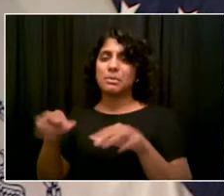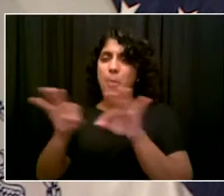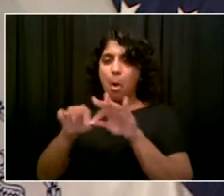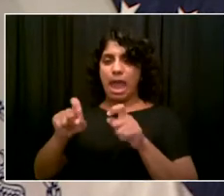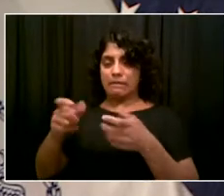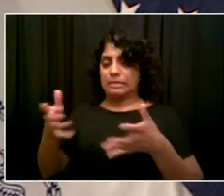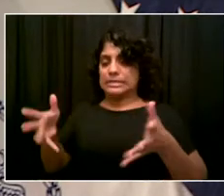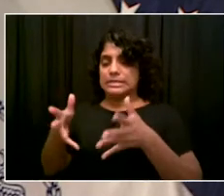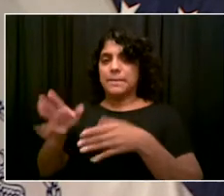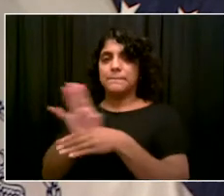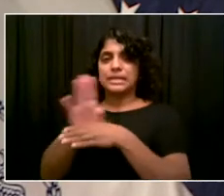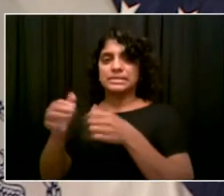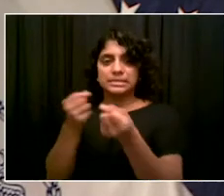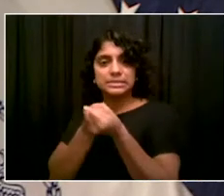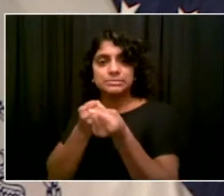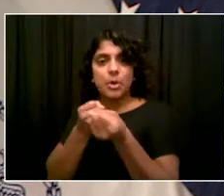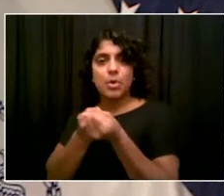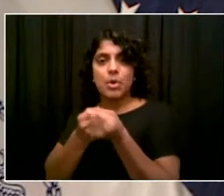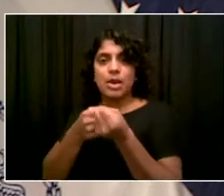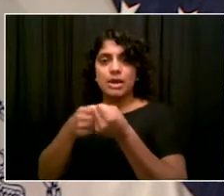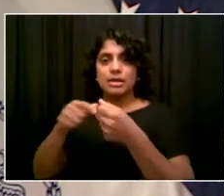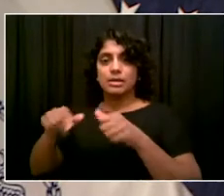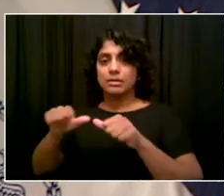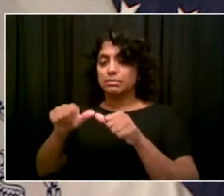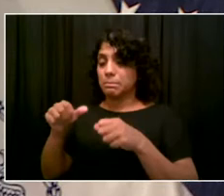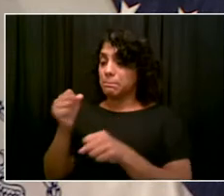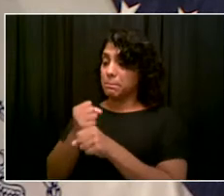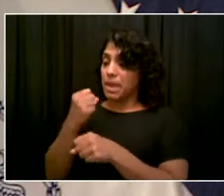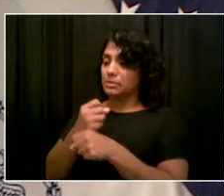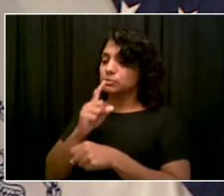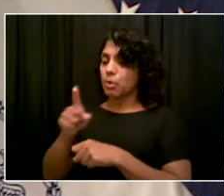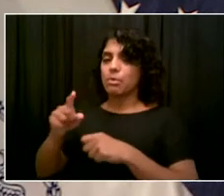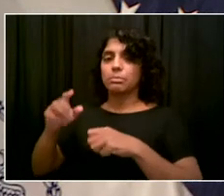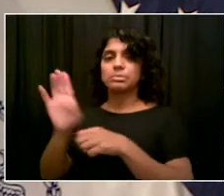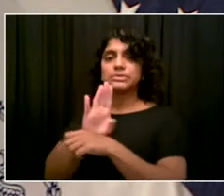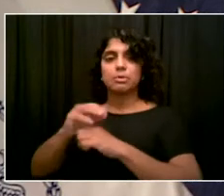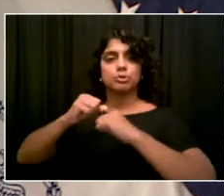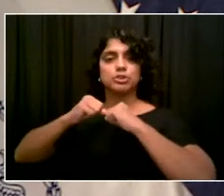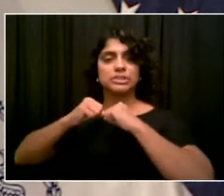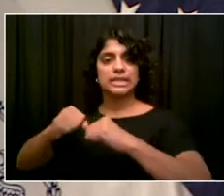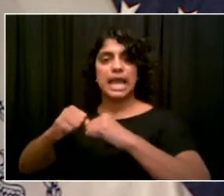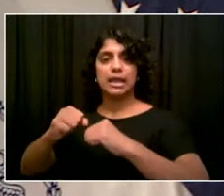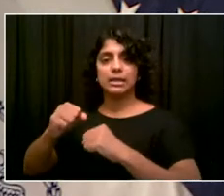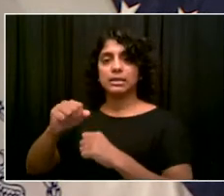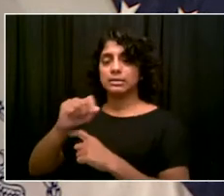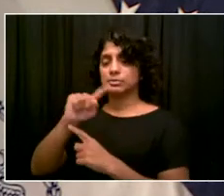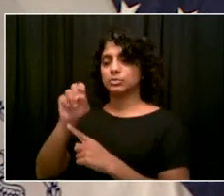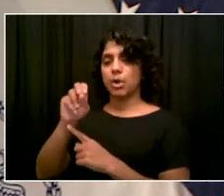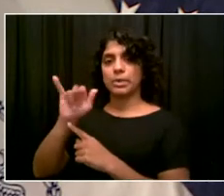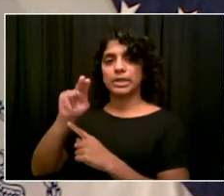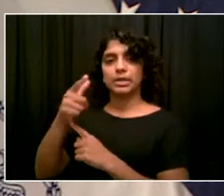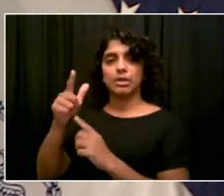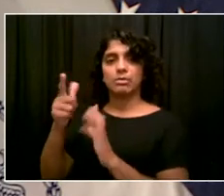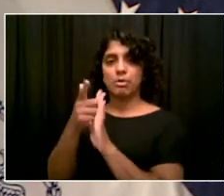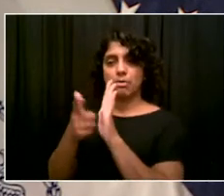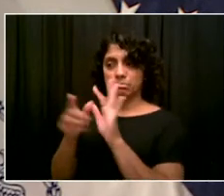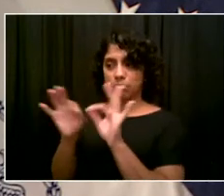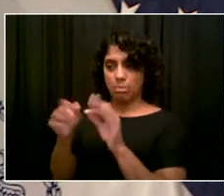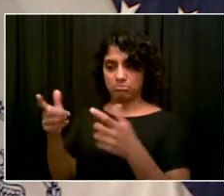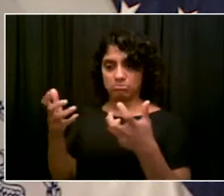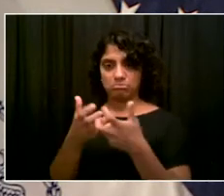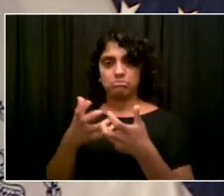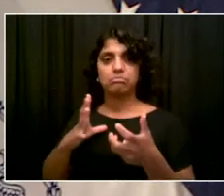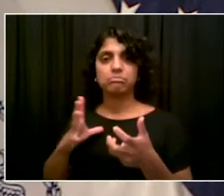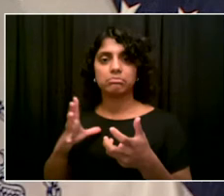result, there's going to be a new supermarket, that could be a very good thing for the community. But it has to be on a reasonable timeline because people need this